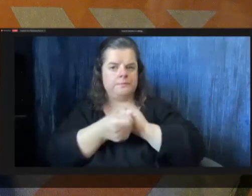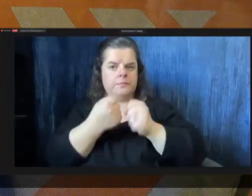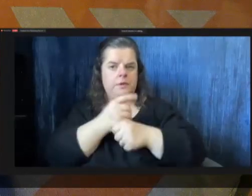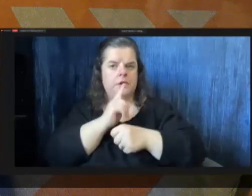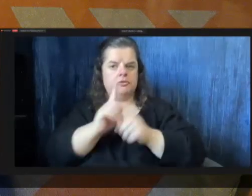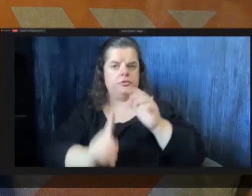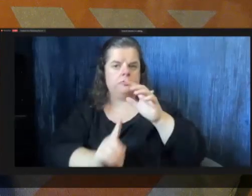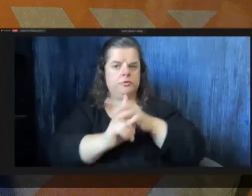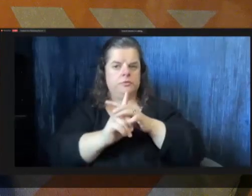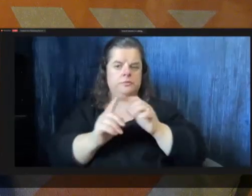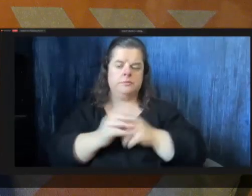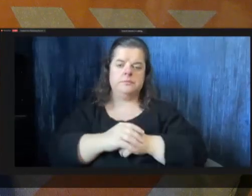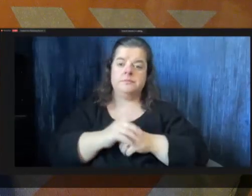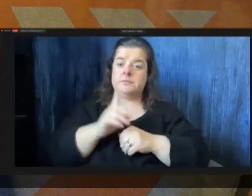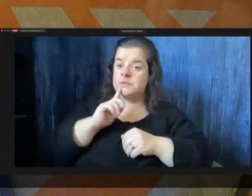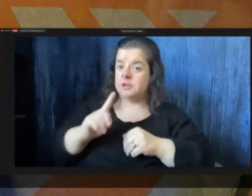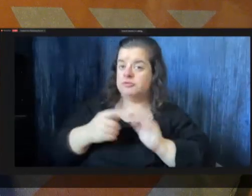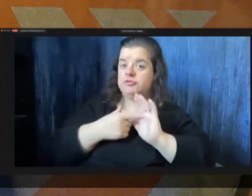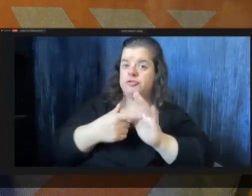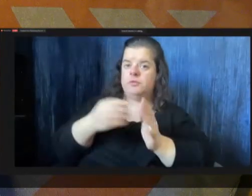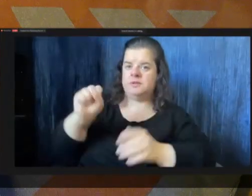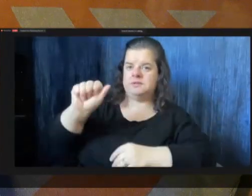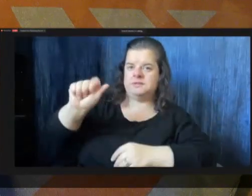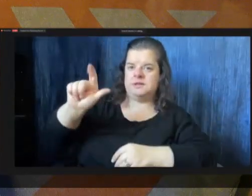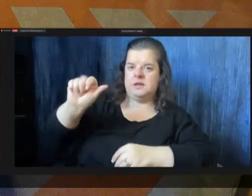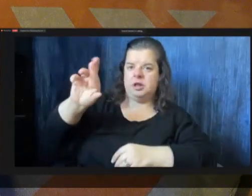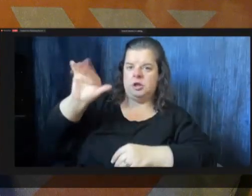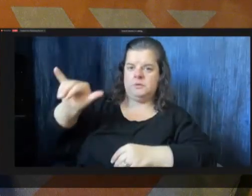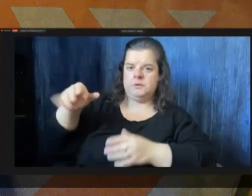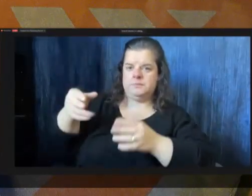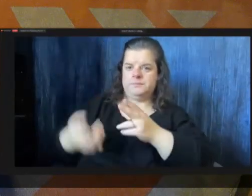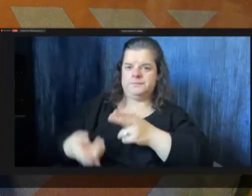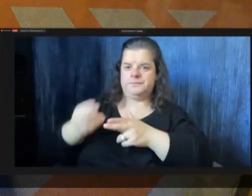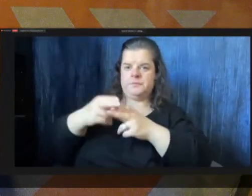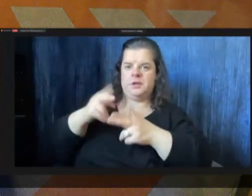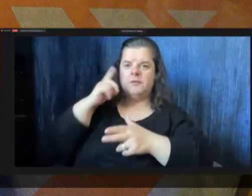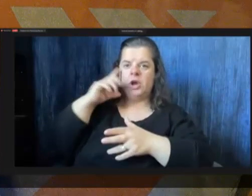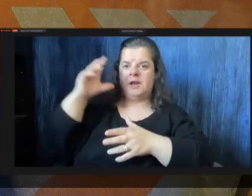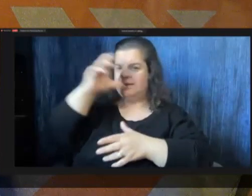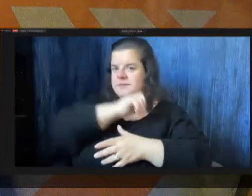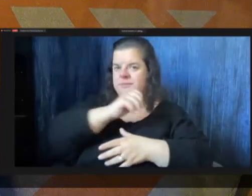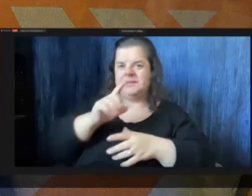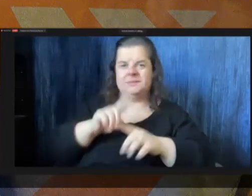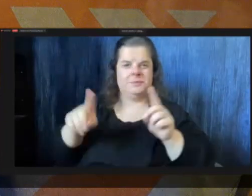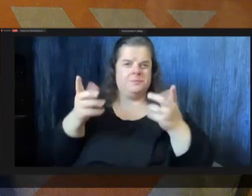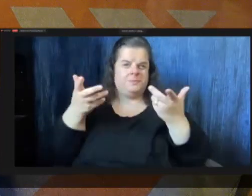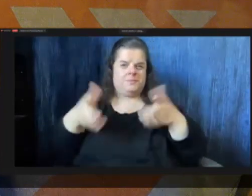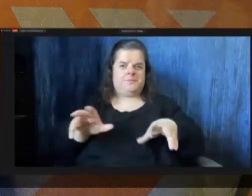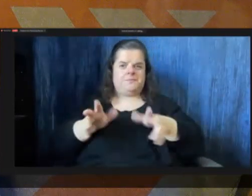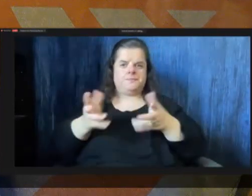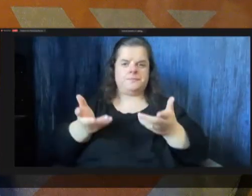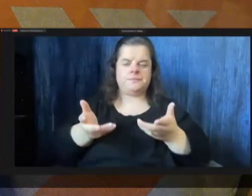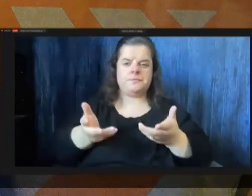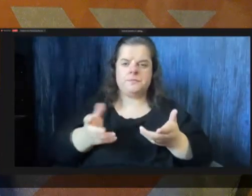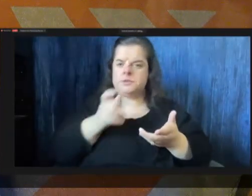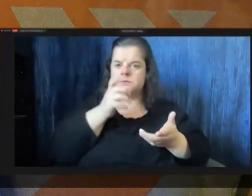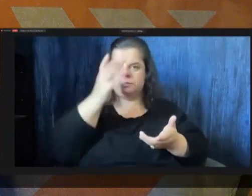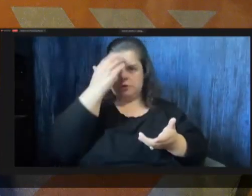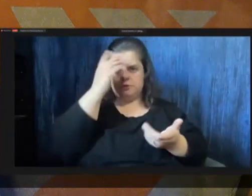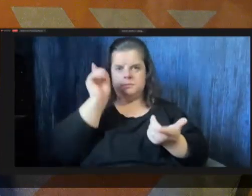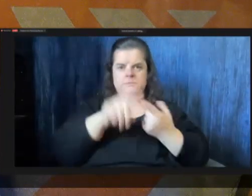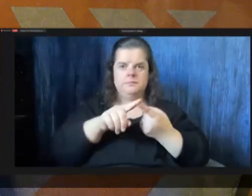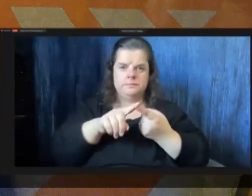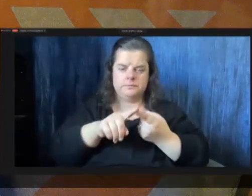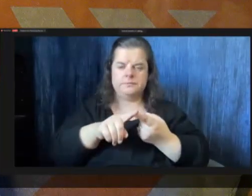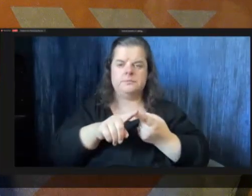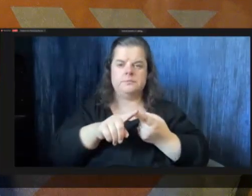there so he's saying to actually show the salary increases for well we were like an estimated salary yeah yeah we don't we won't know it until they they have